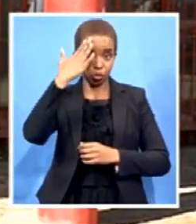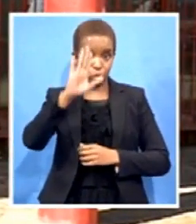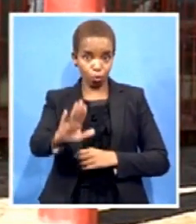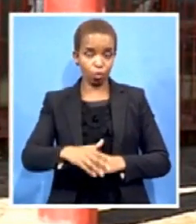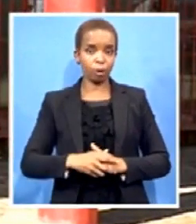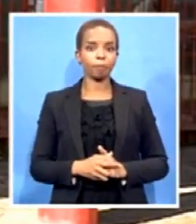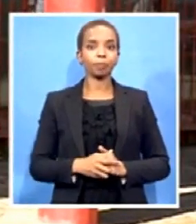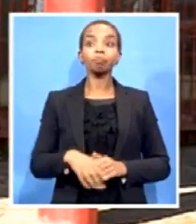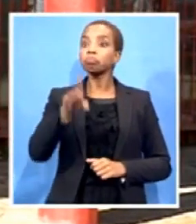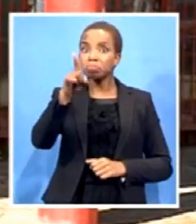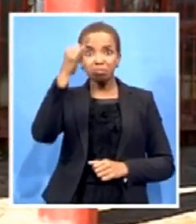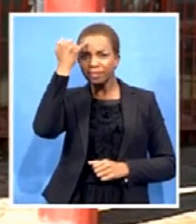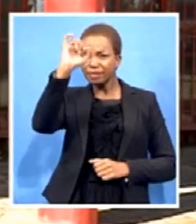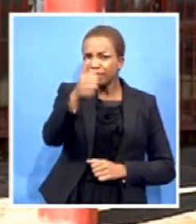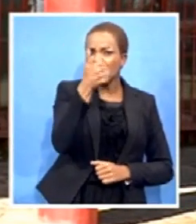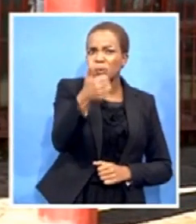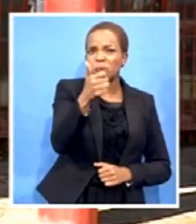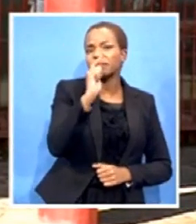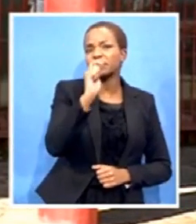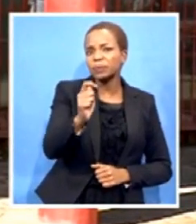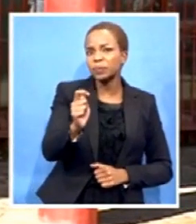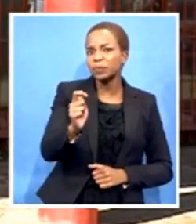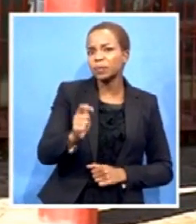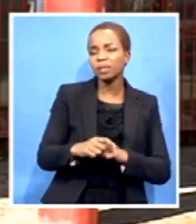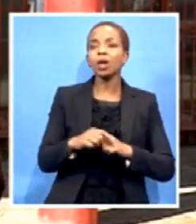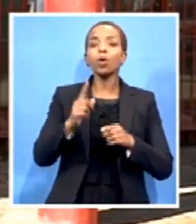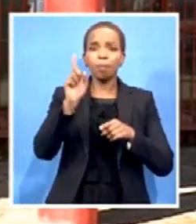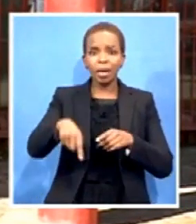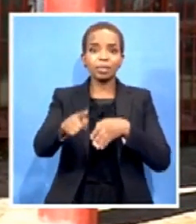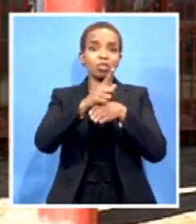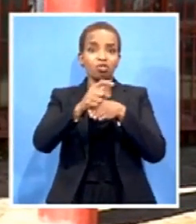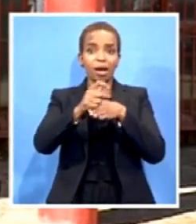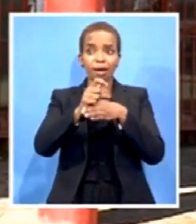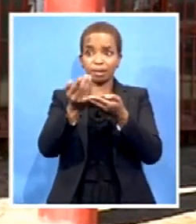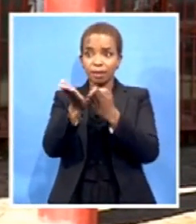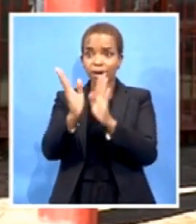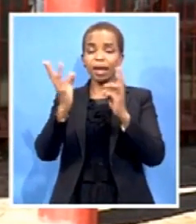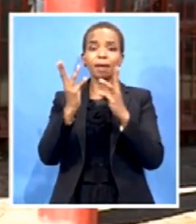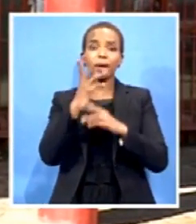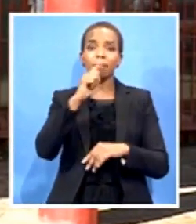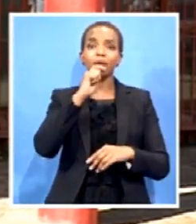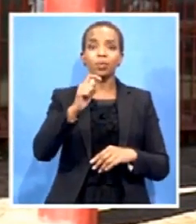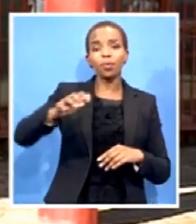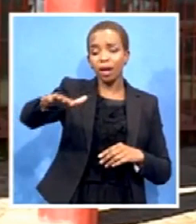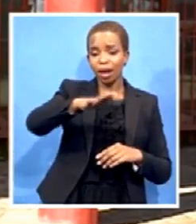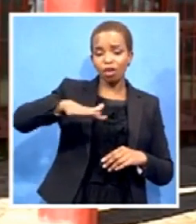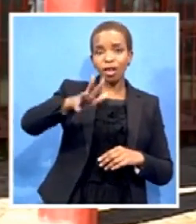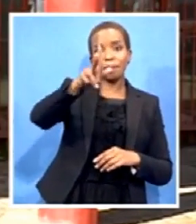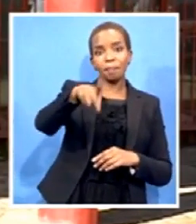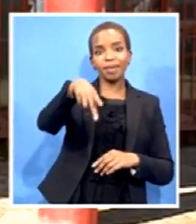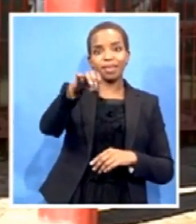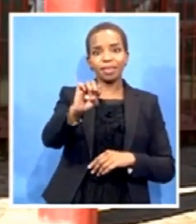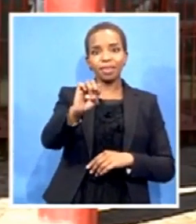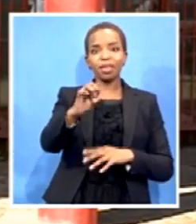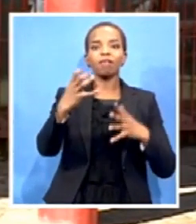we need to train people in our Bethel Storp, northern area of Port Elizabeth, so that they can have more educated and